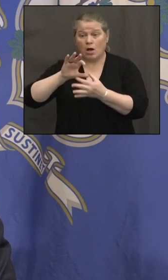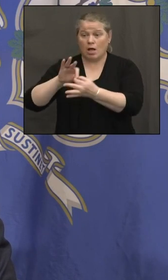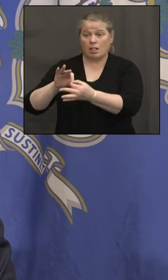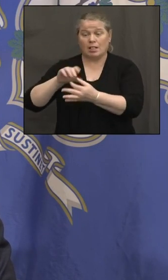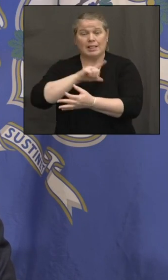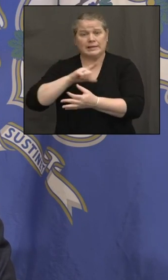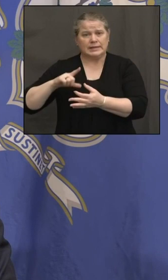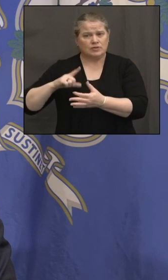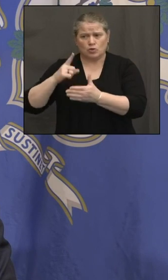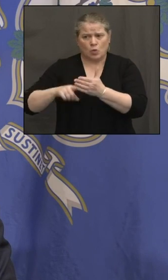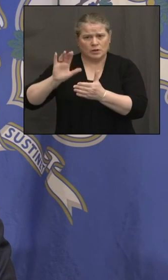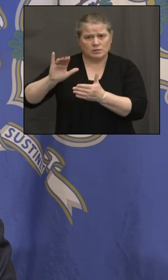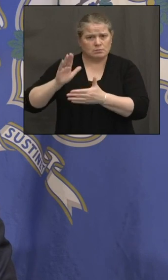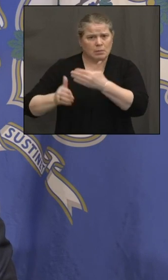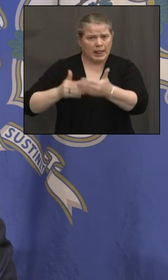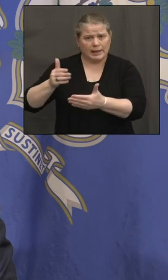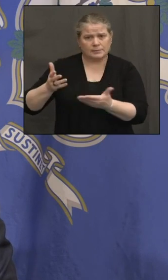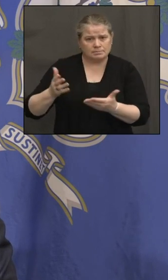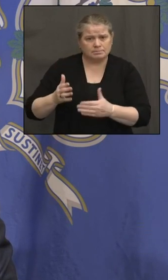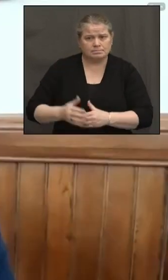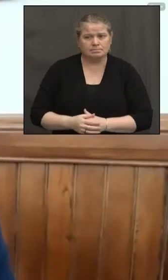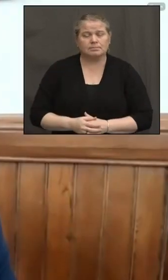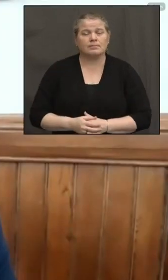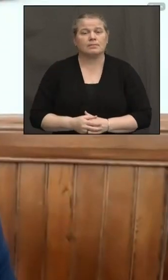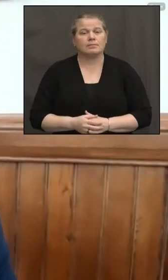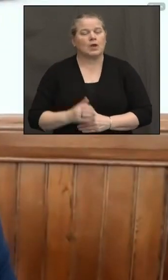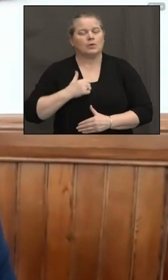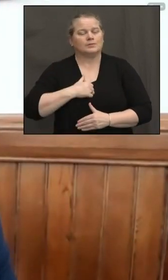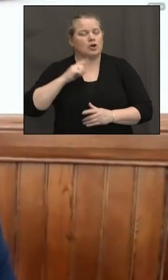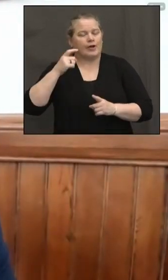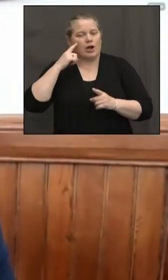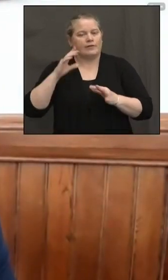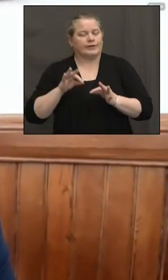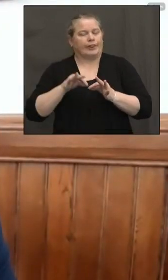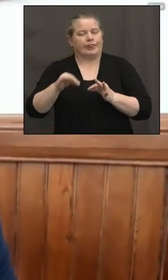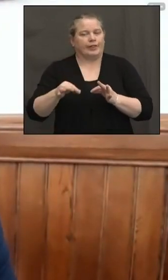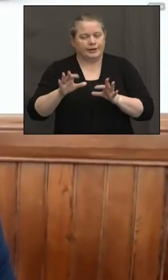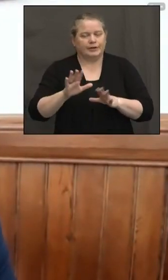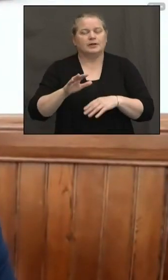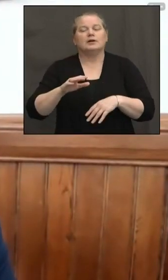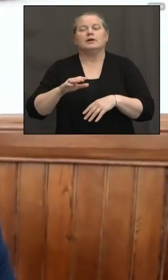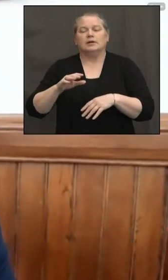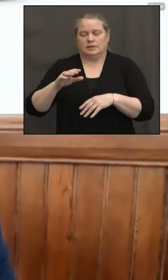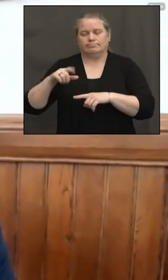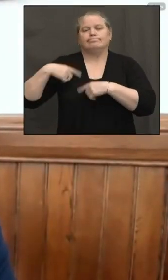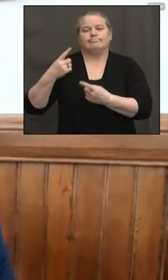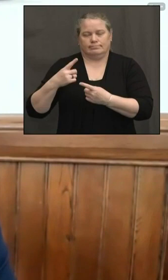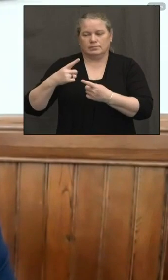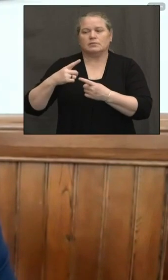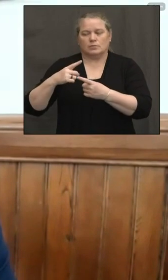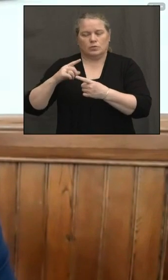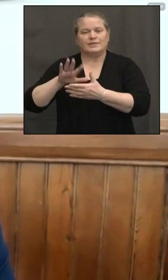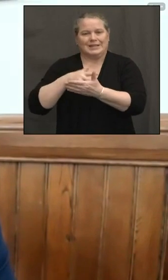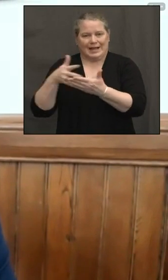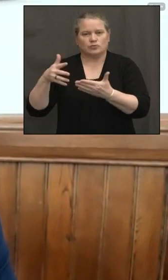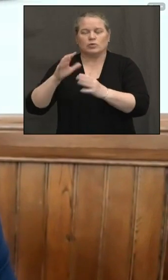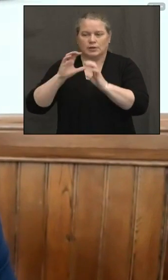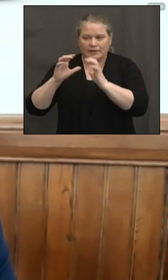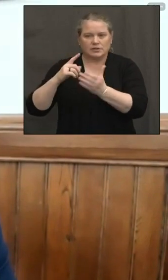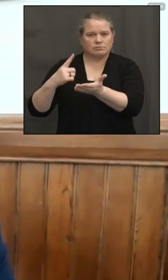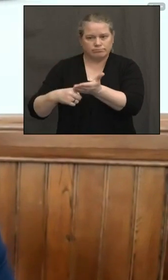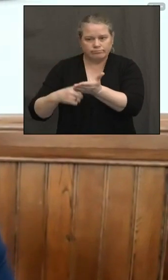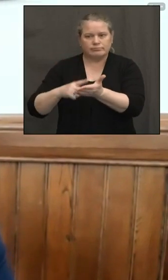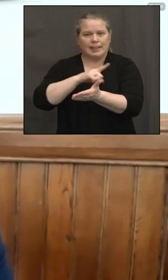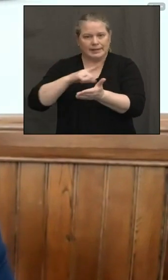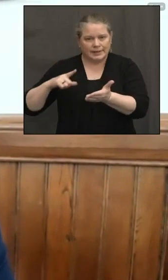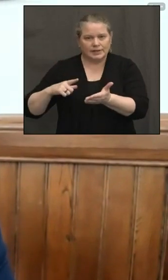Sorry about that, governor. Um, yeah, thank you, governor. in terms of the schedule, there's been, uh, conversations with, uh, the legislature. We gave them an update, gave them